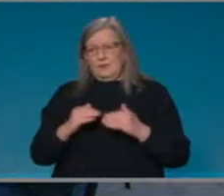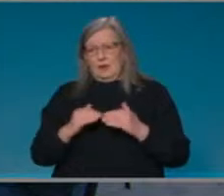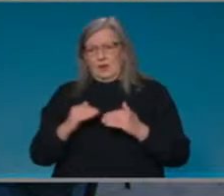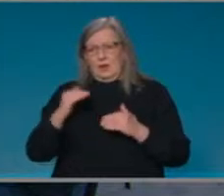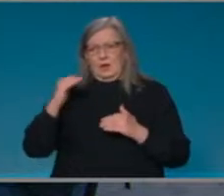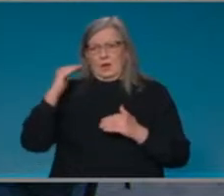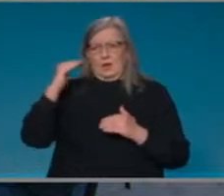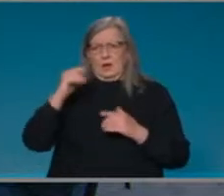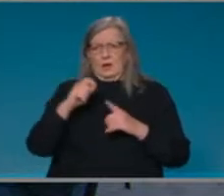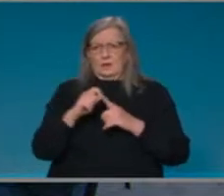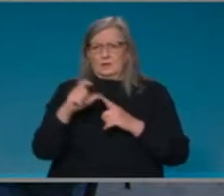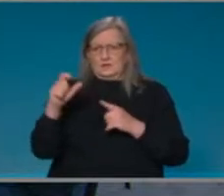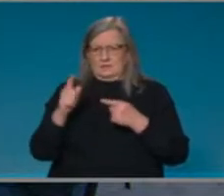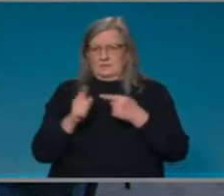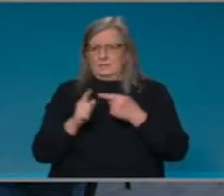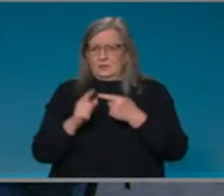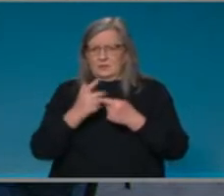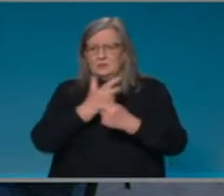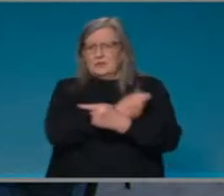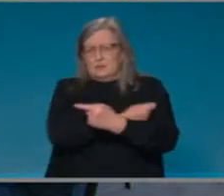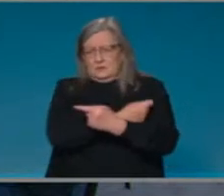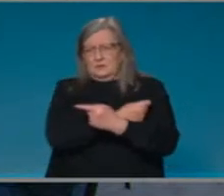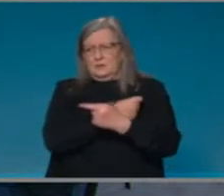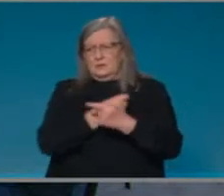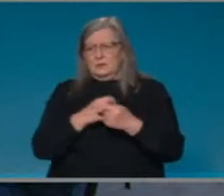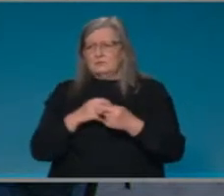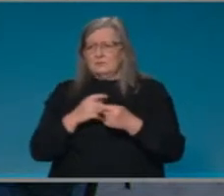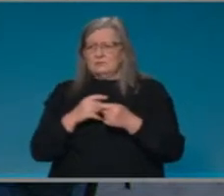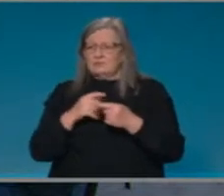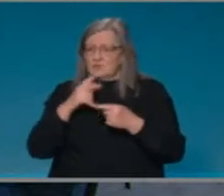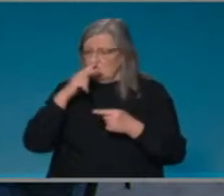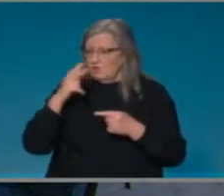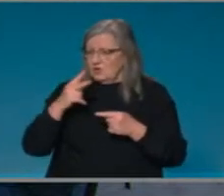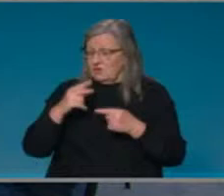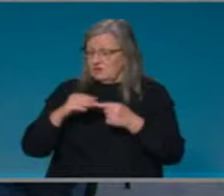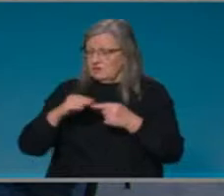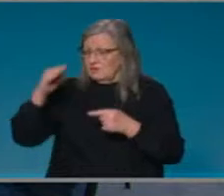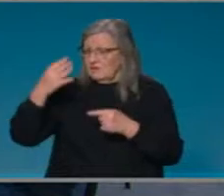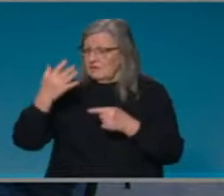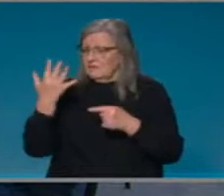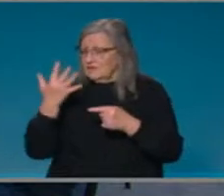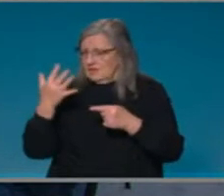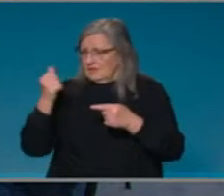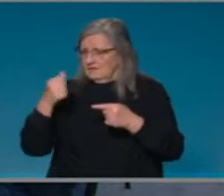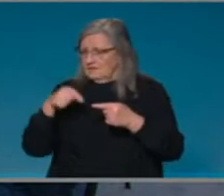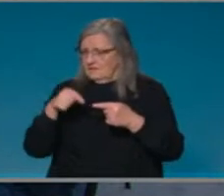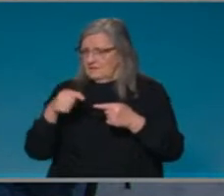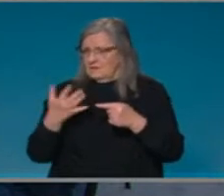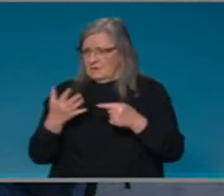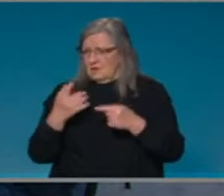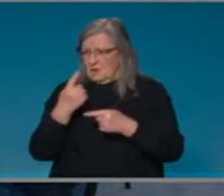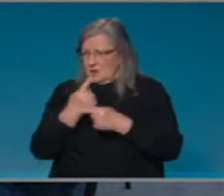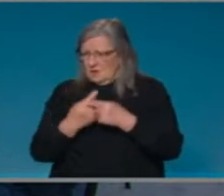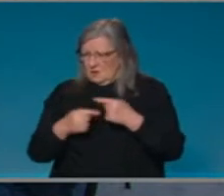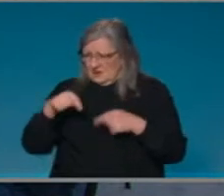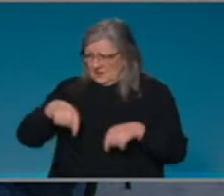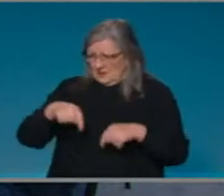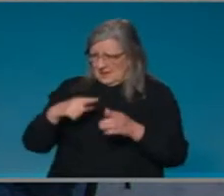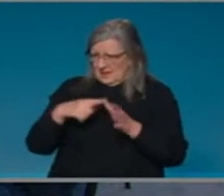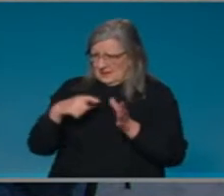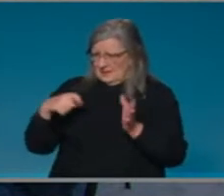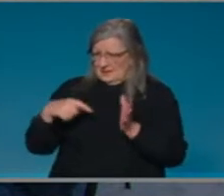if you take into account 12 to 15 year olds, and they're only experiencing 20 odd cases a day, and you say that you are